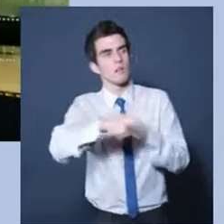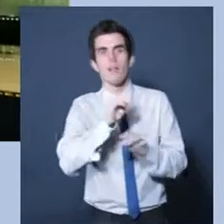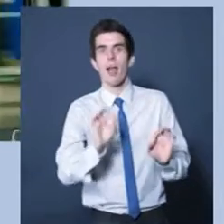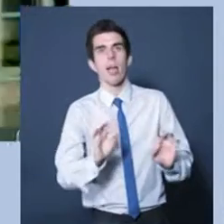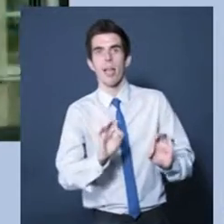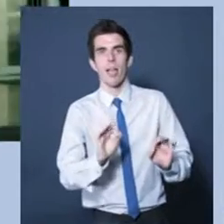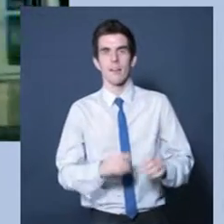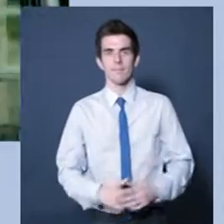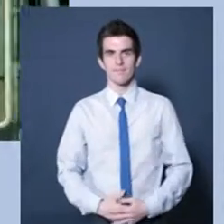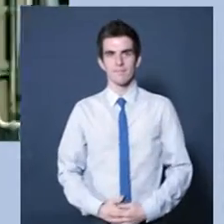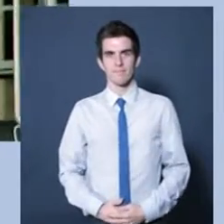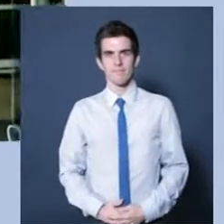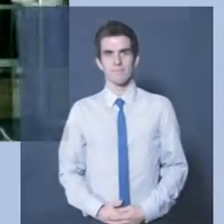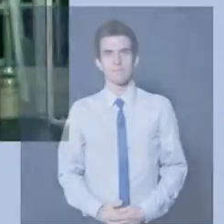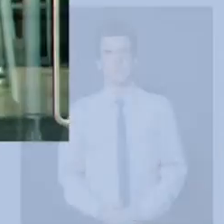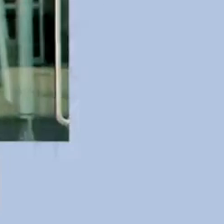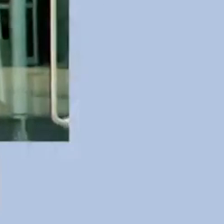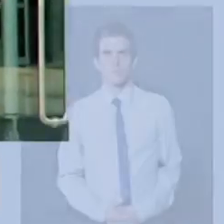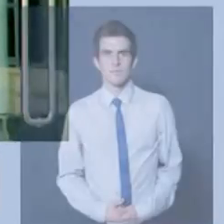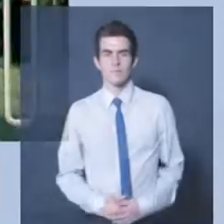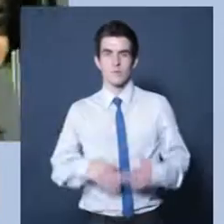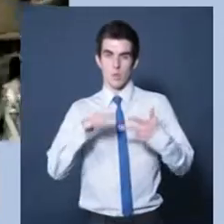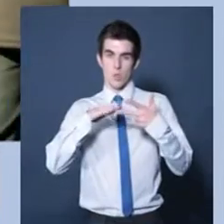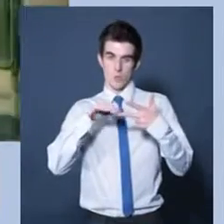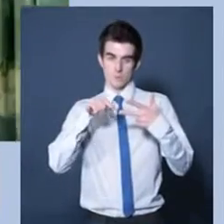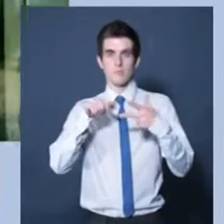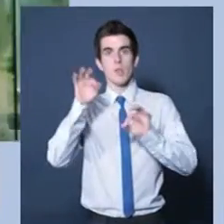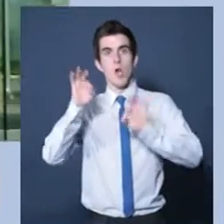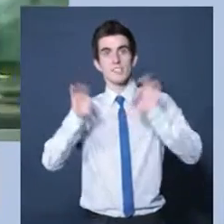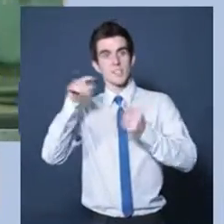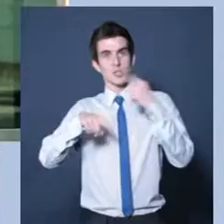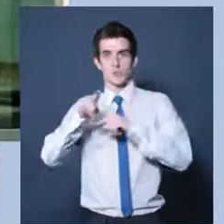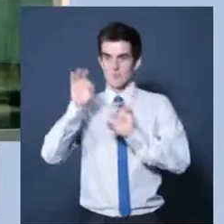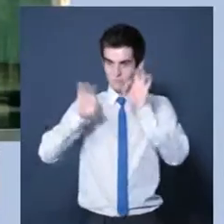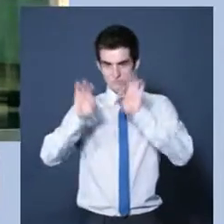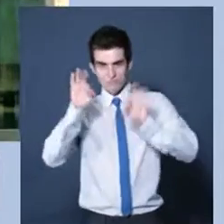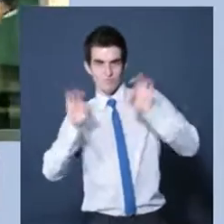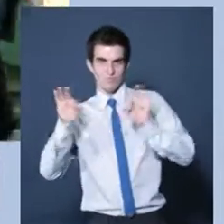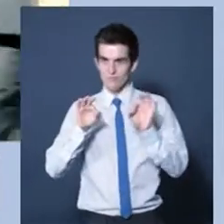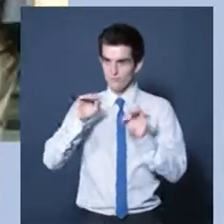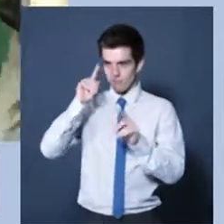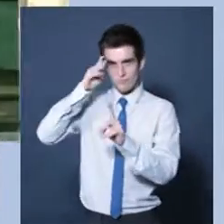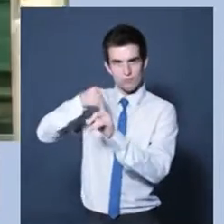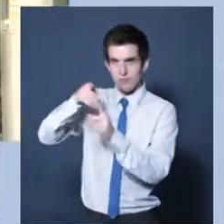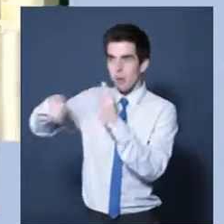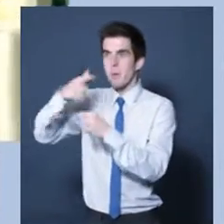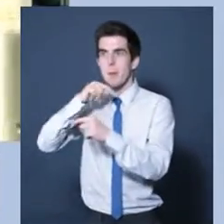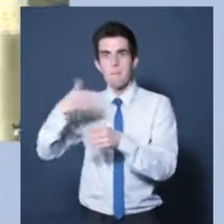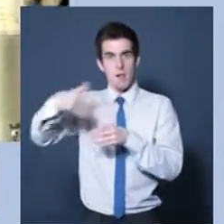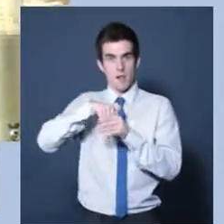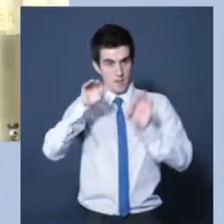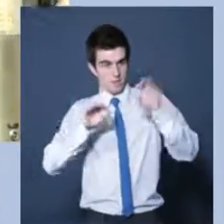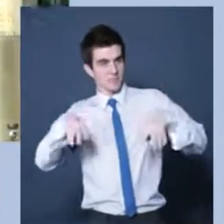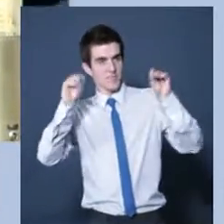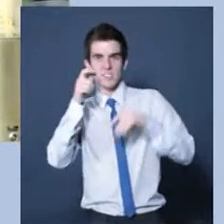interested. Thirdly, is the business of a designer enjoying seeing their building